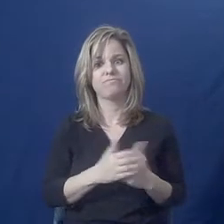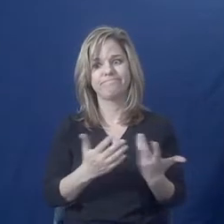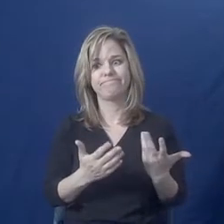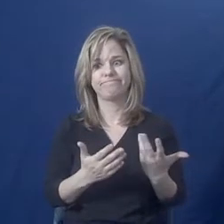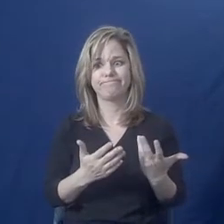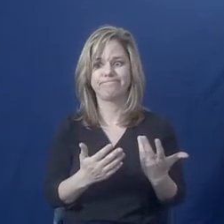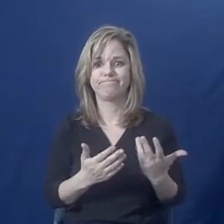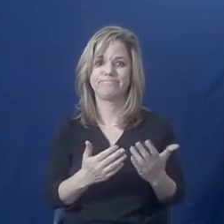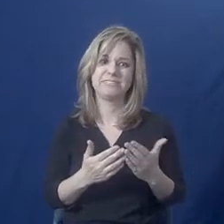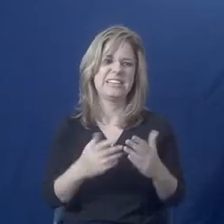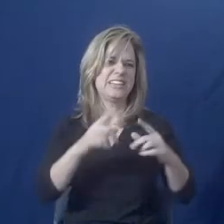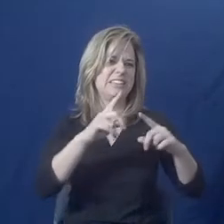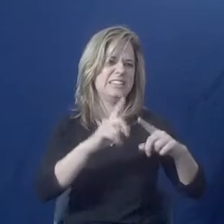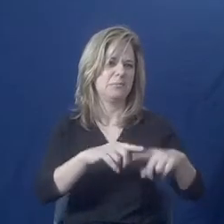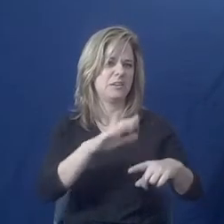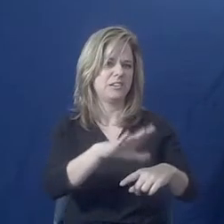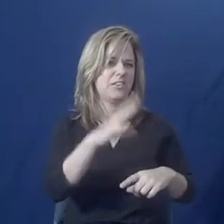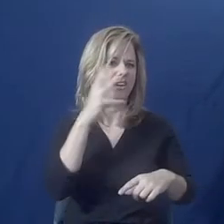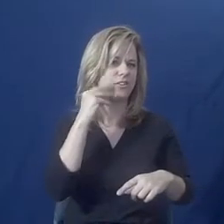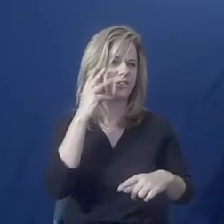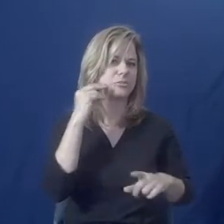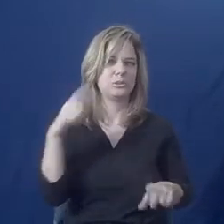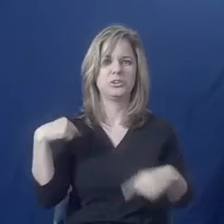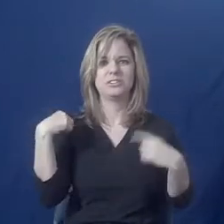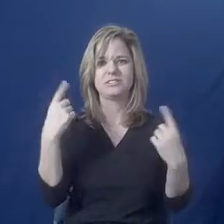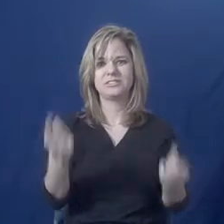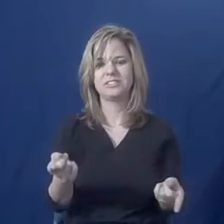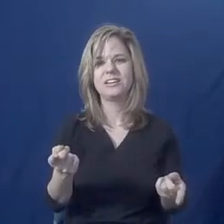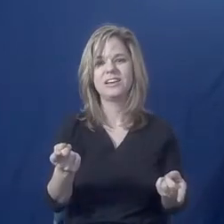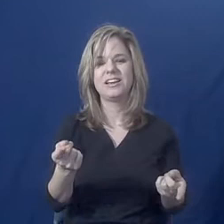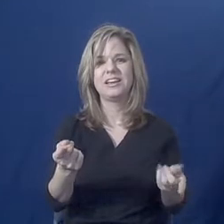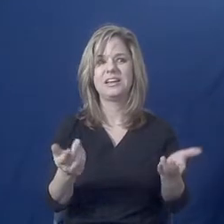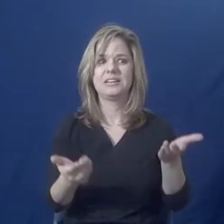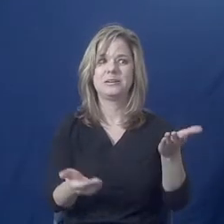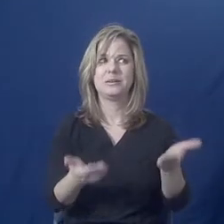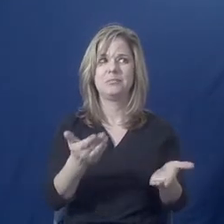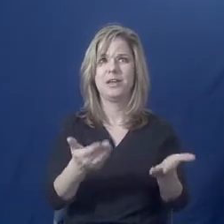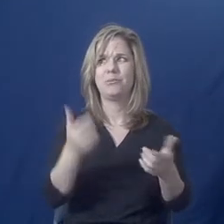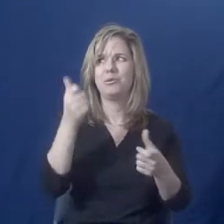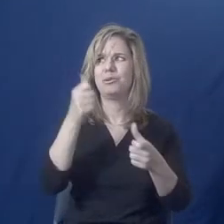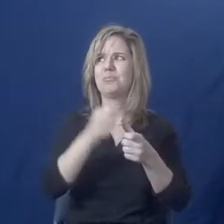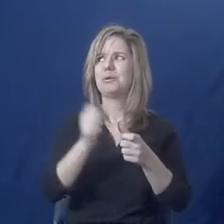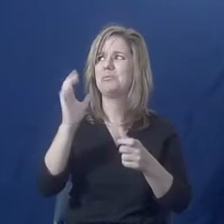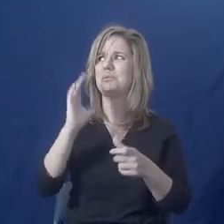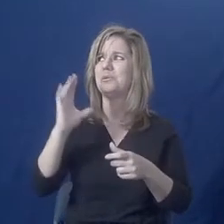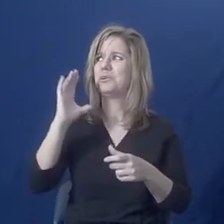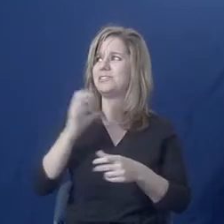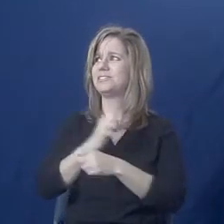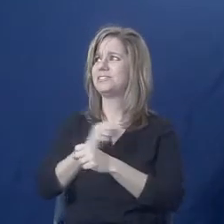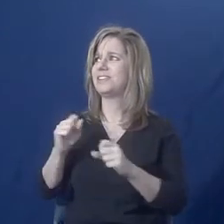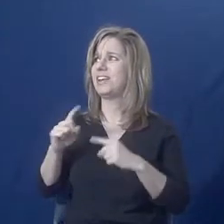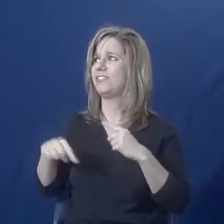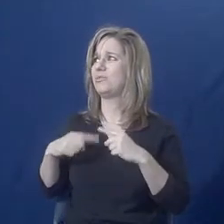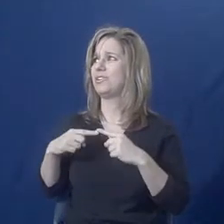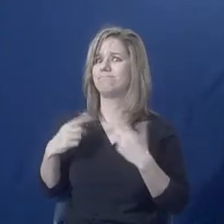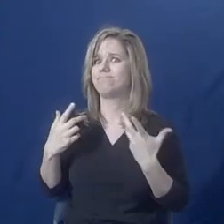on what their life experience is, they maybe have trouble remembering when they ever did feel safe.